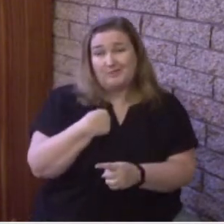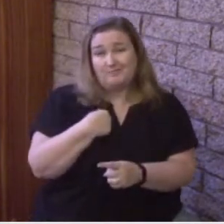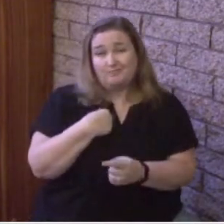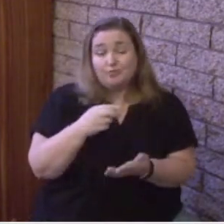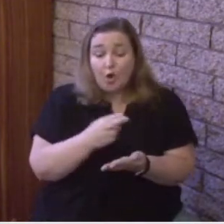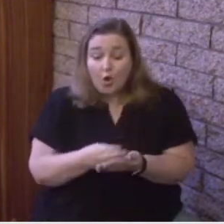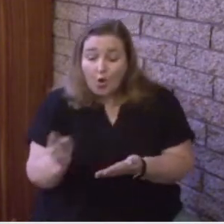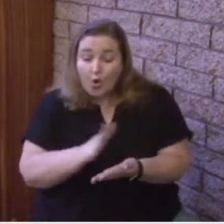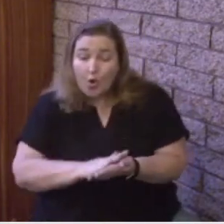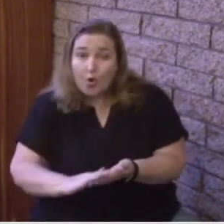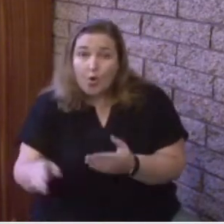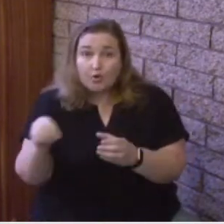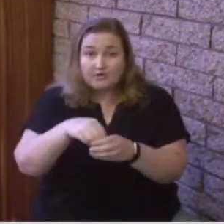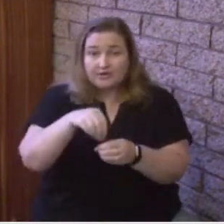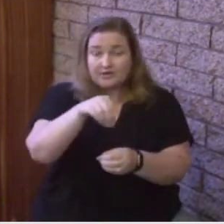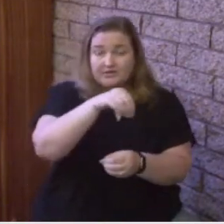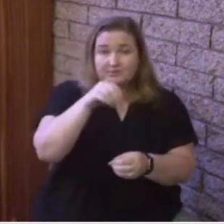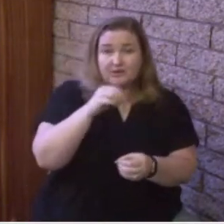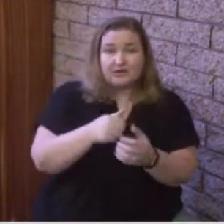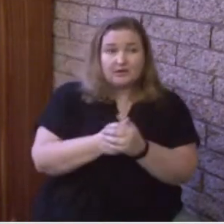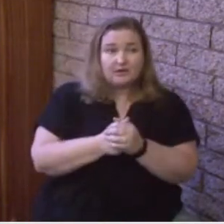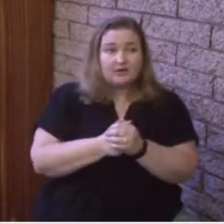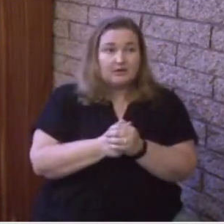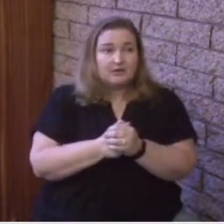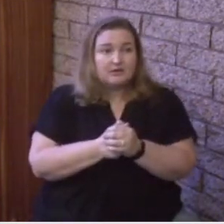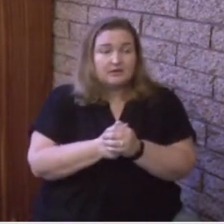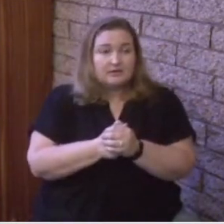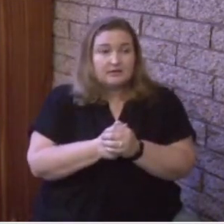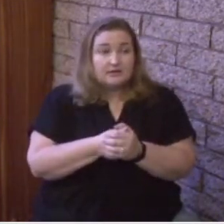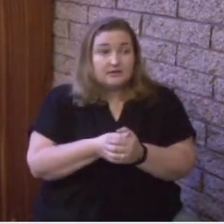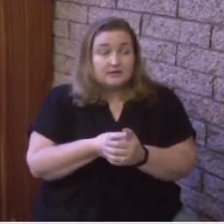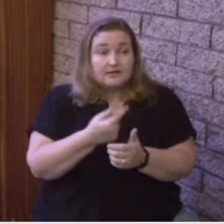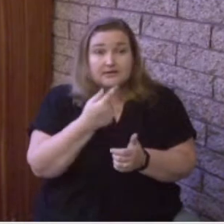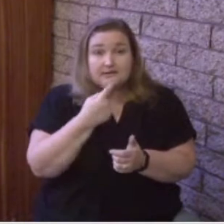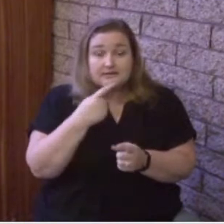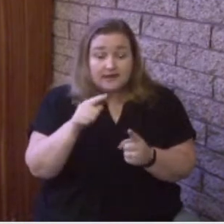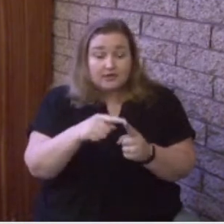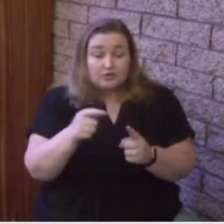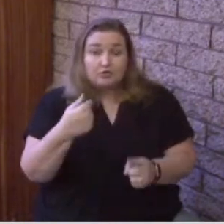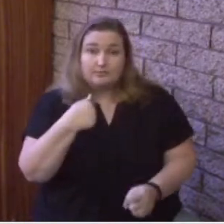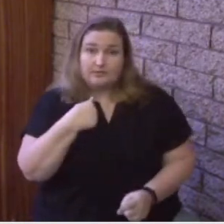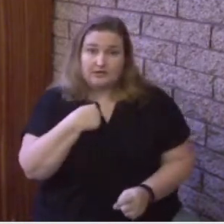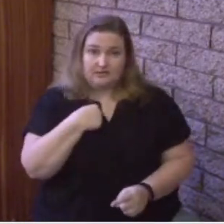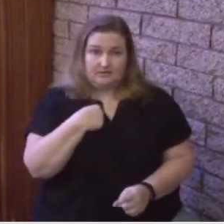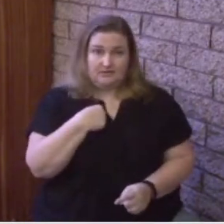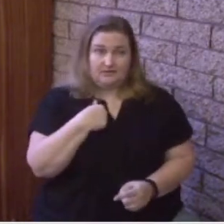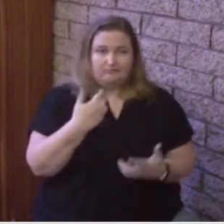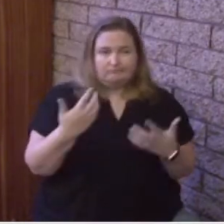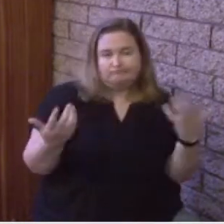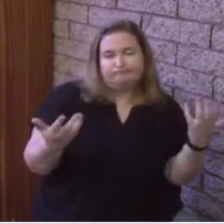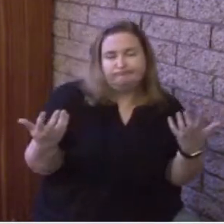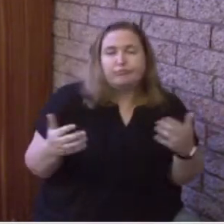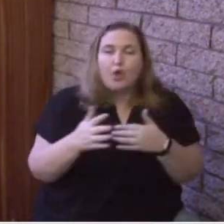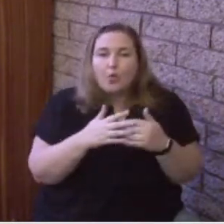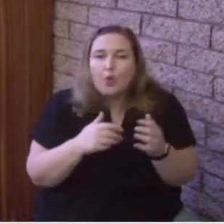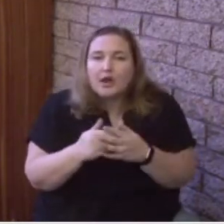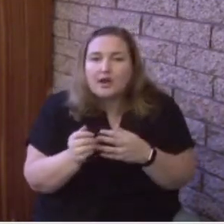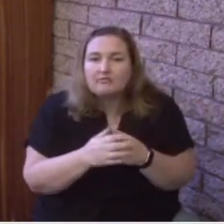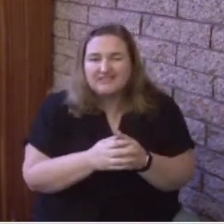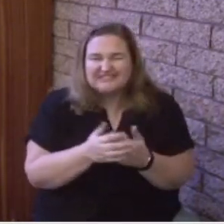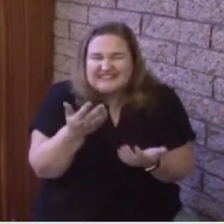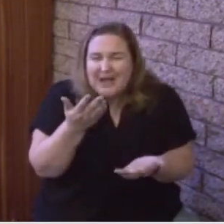And you stand and you go, the Holy Spirit is talking to you. That's it. Maybe it makes us a little uncomfortable. Maybe it makes us a little nervous.